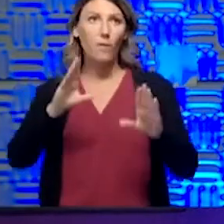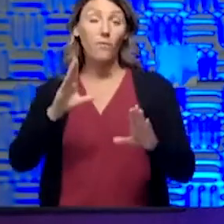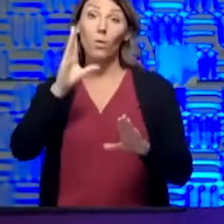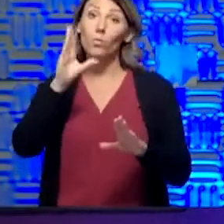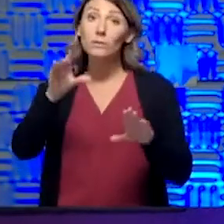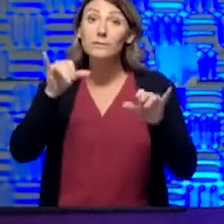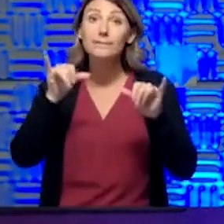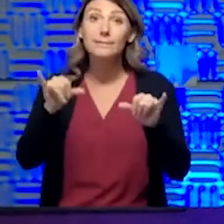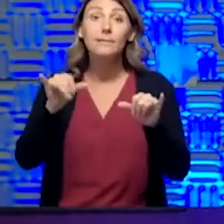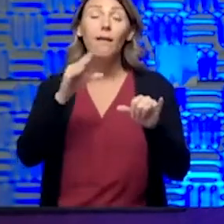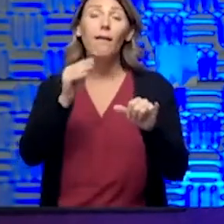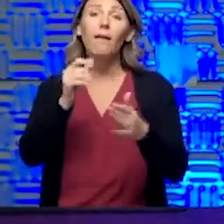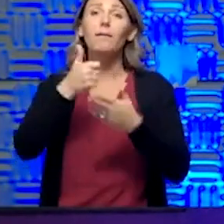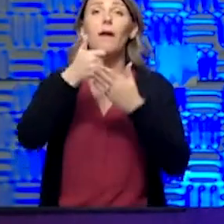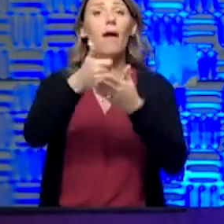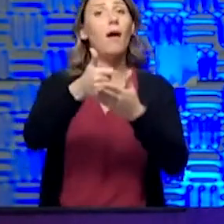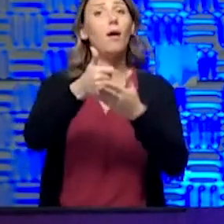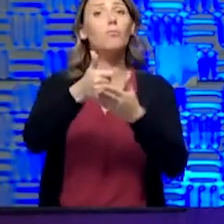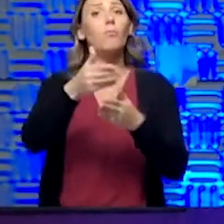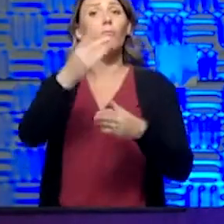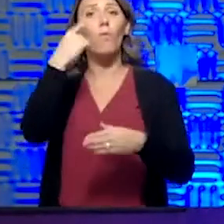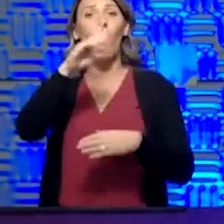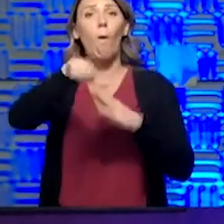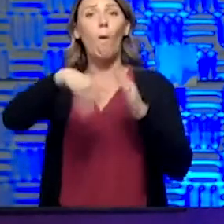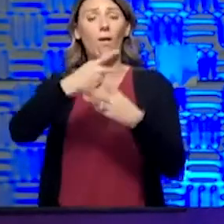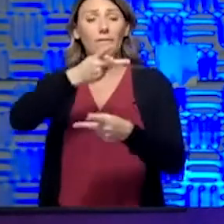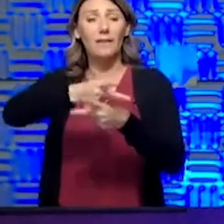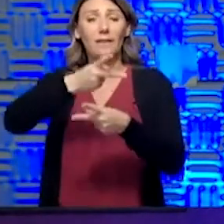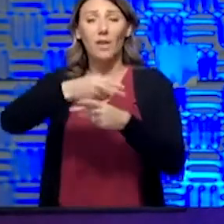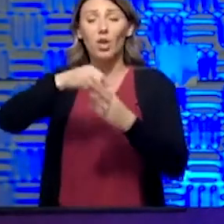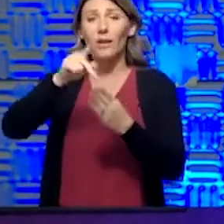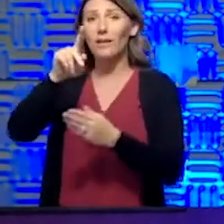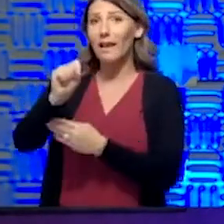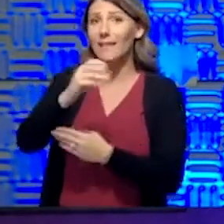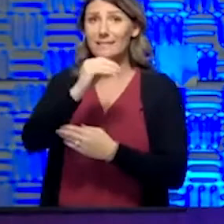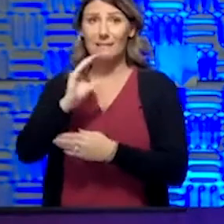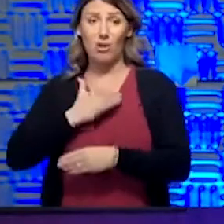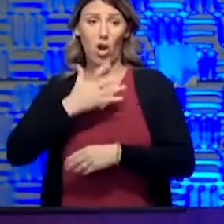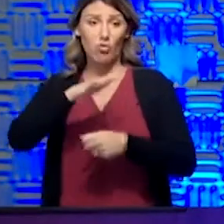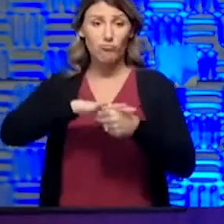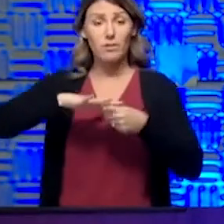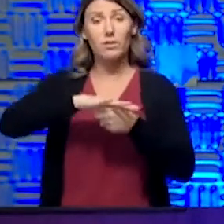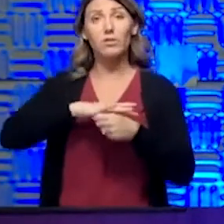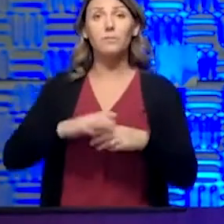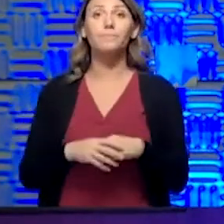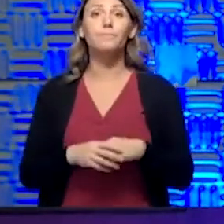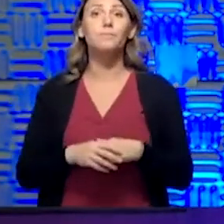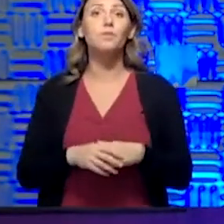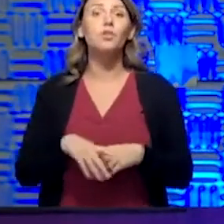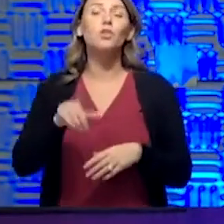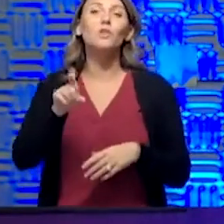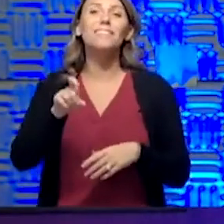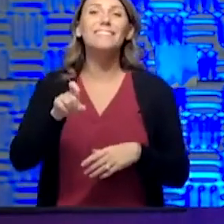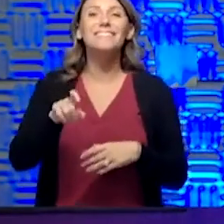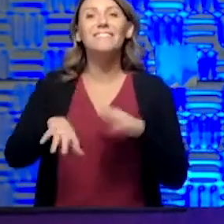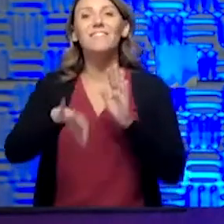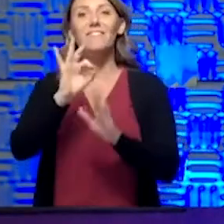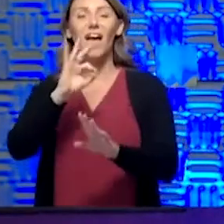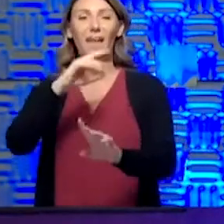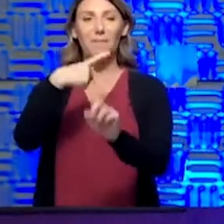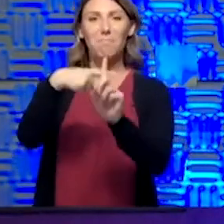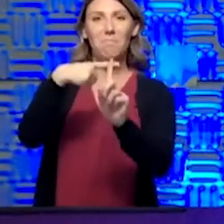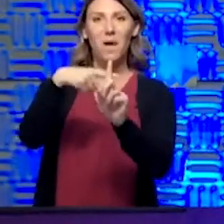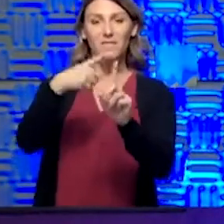extend care to all of Kansas and all of our region. So, you know, you've got to find the silver lining in hard